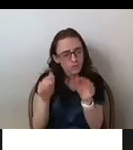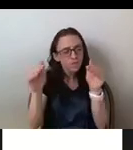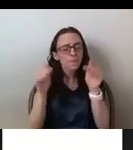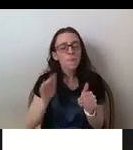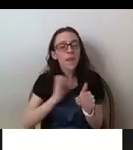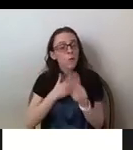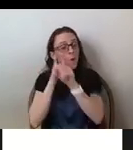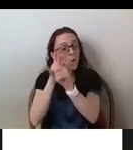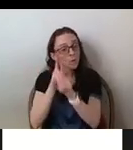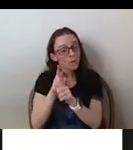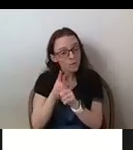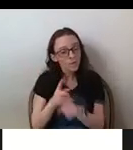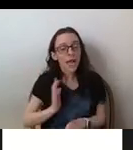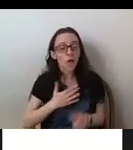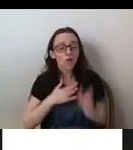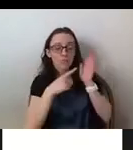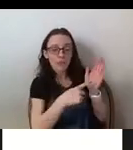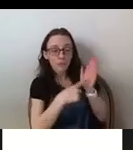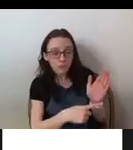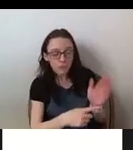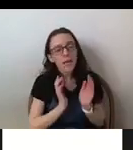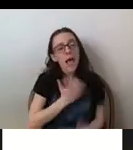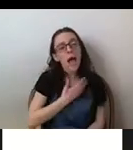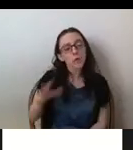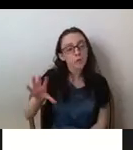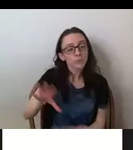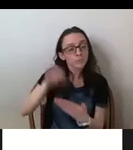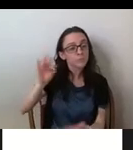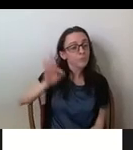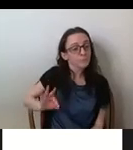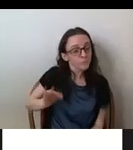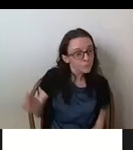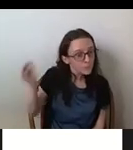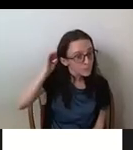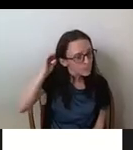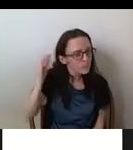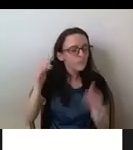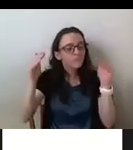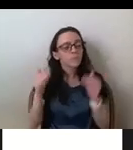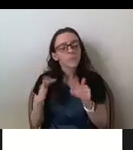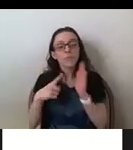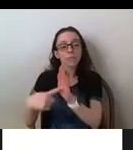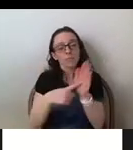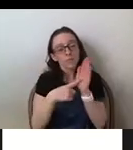examples slash takeaways, the exhibition layout, and then questions at the end of the panel.